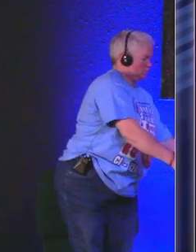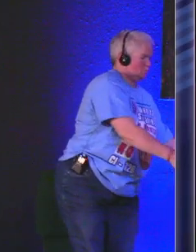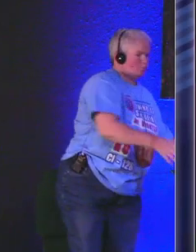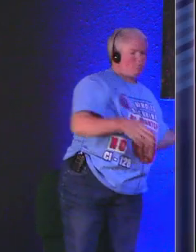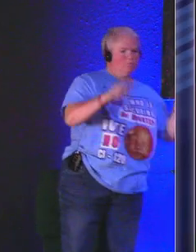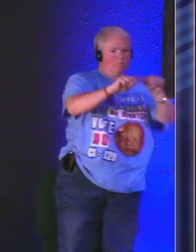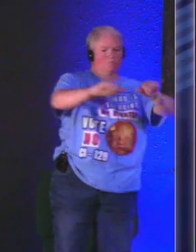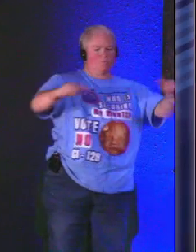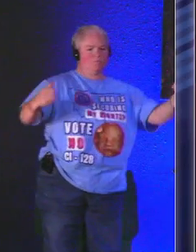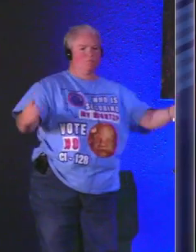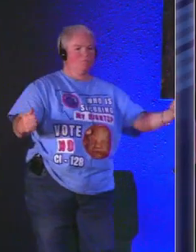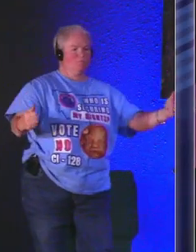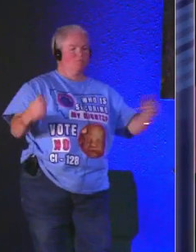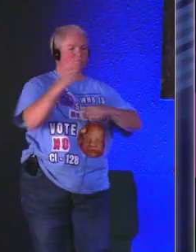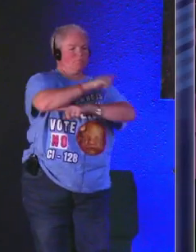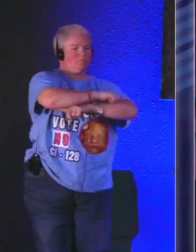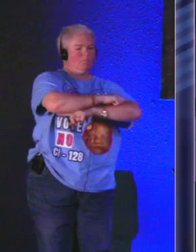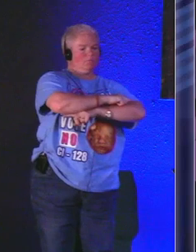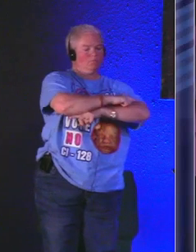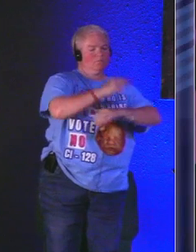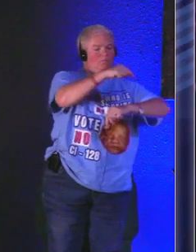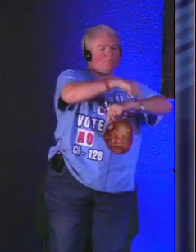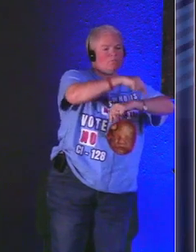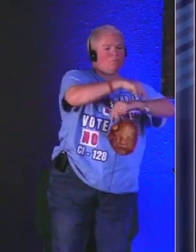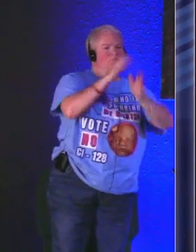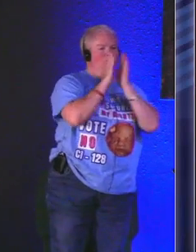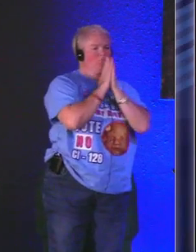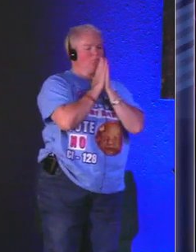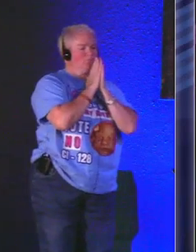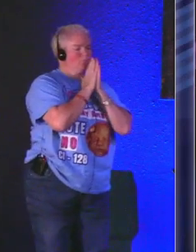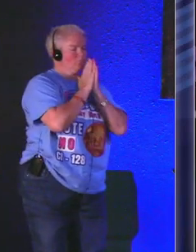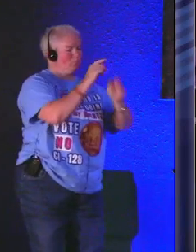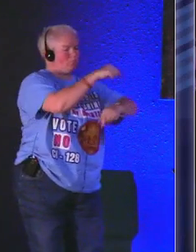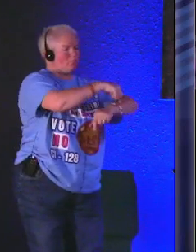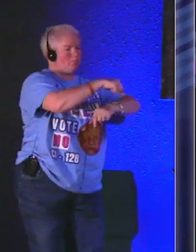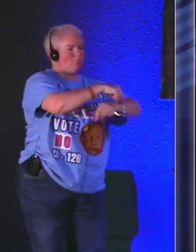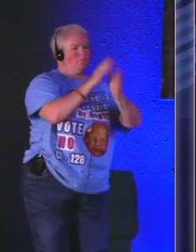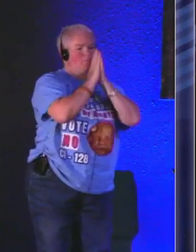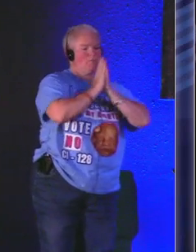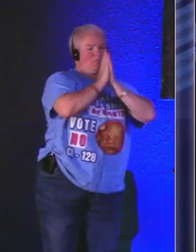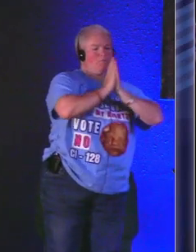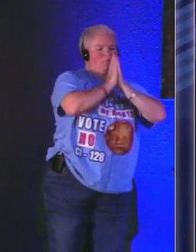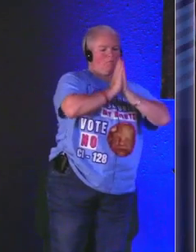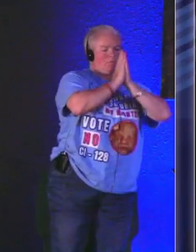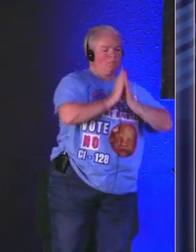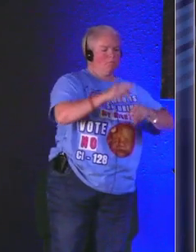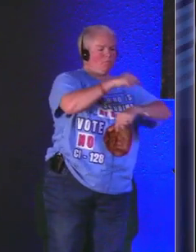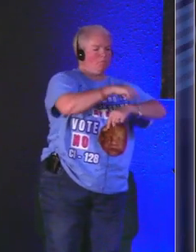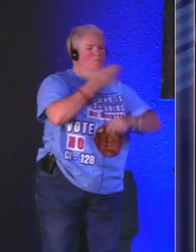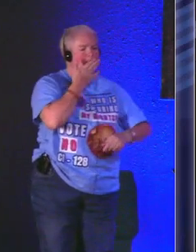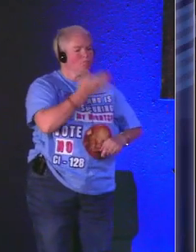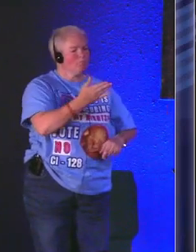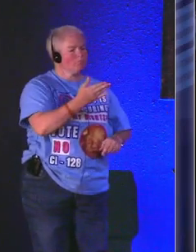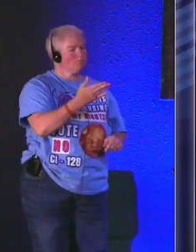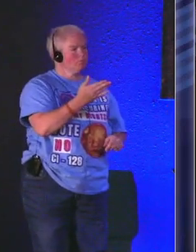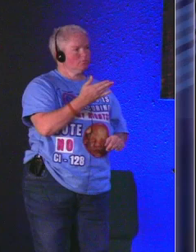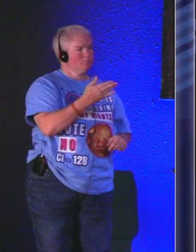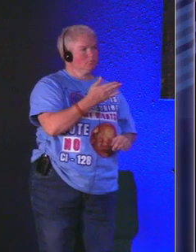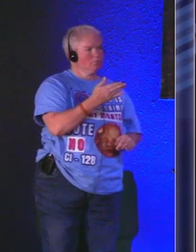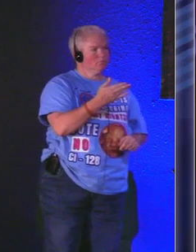altars up today treat them as a time of prayer time of worship time of thanksgiving